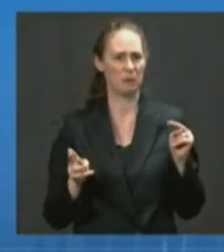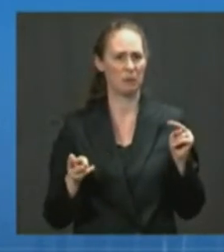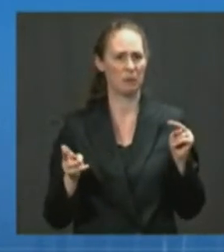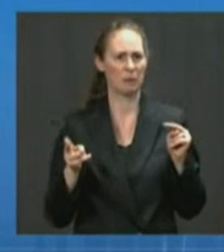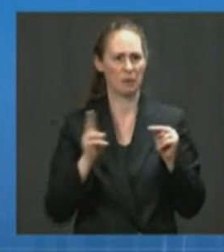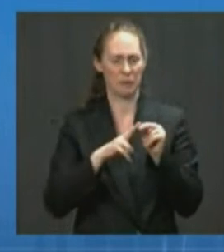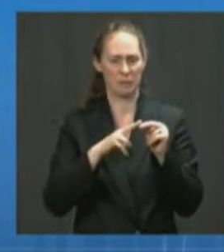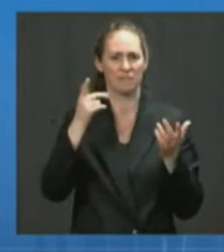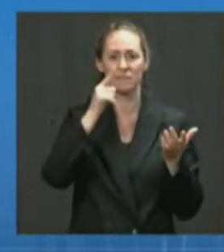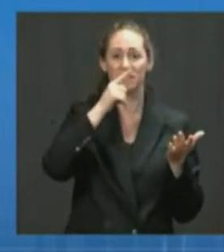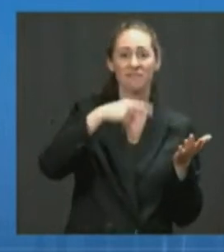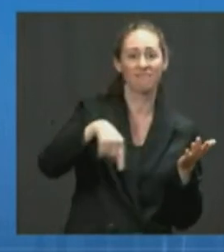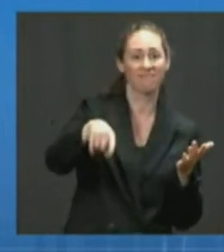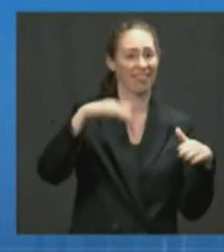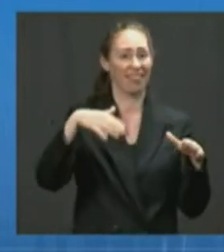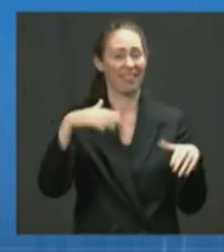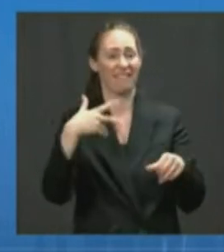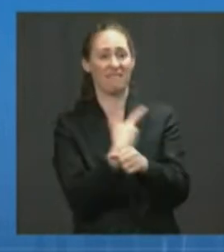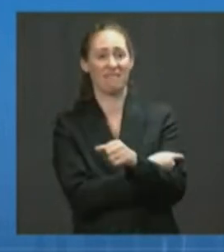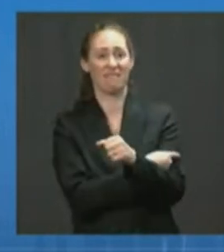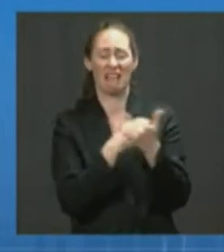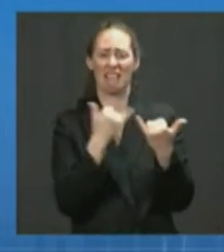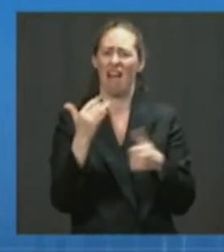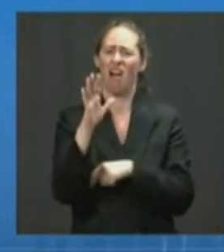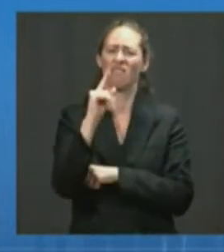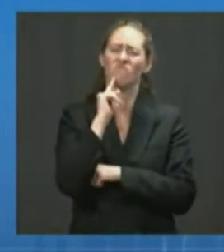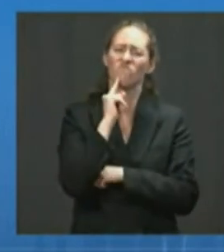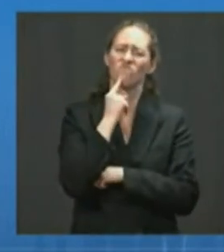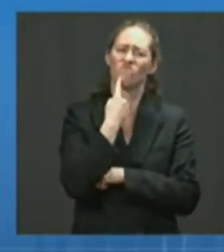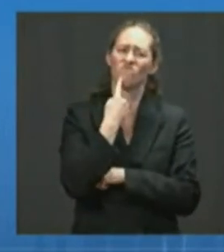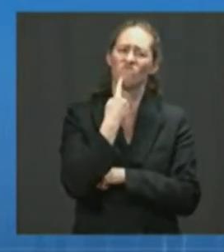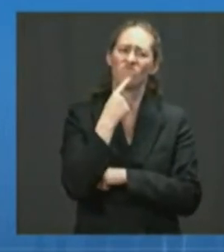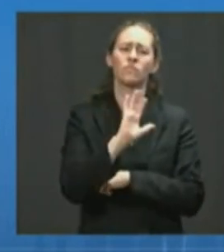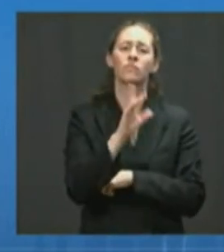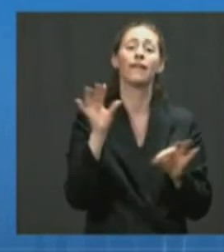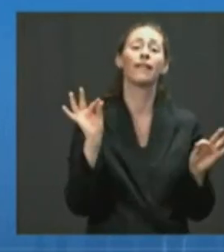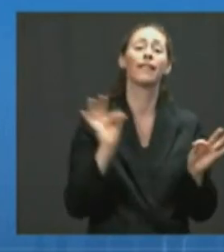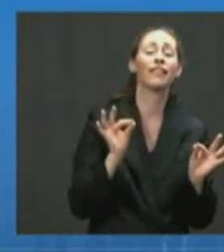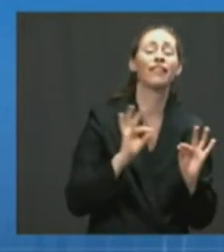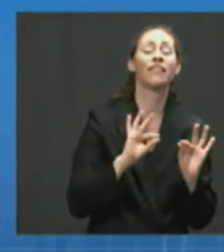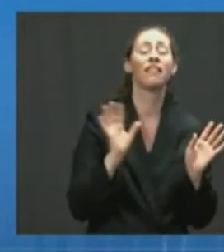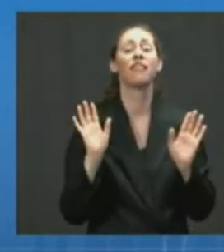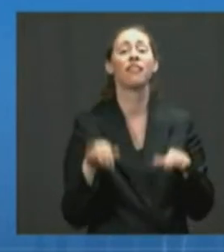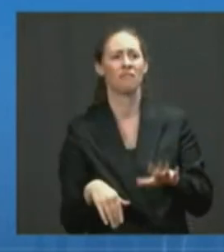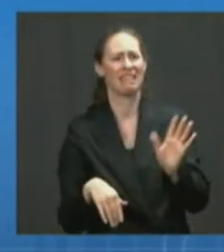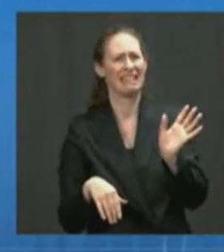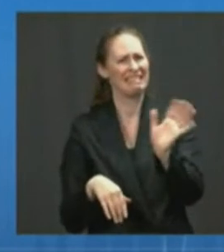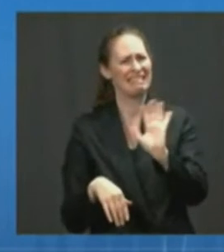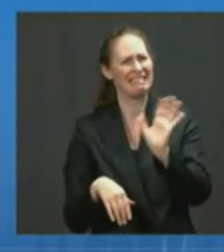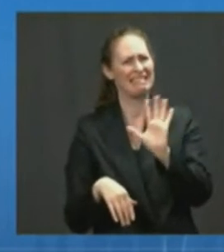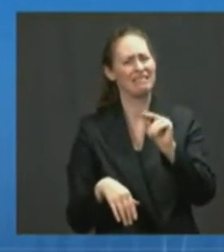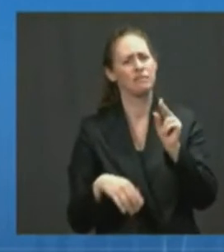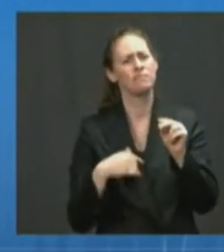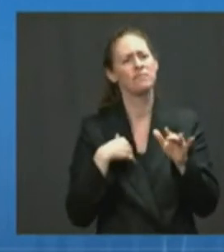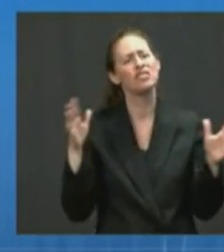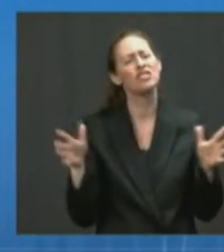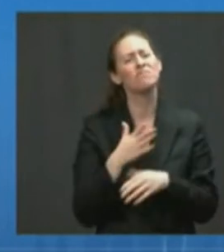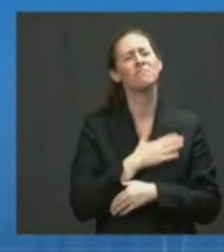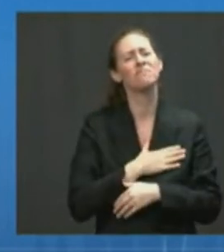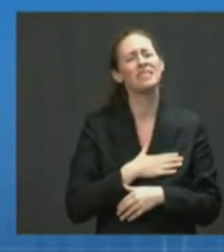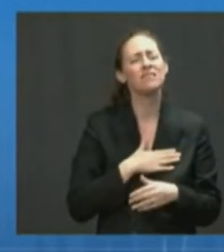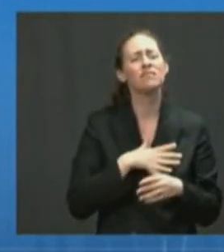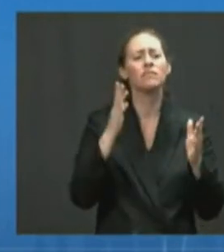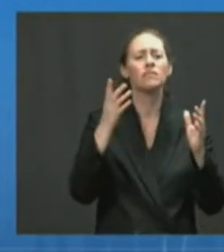more important than ever before that we not let our guard down. And that's why I'm asking everyone to please talk to your family and friends about getting